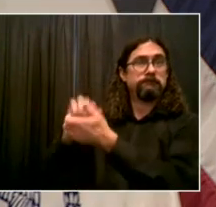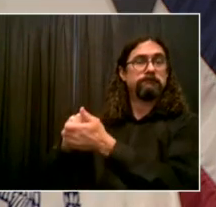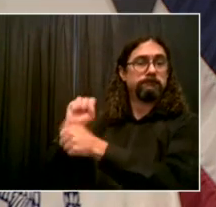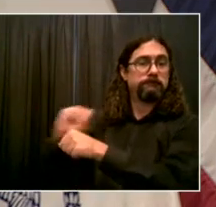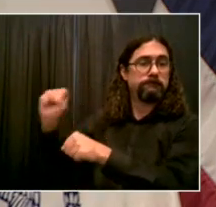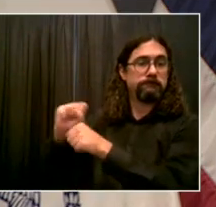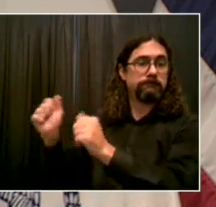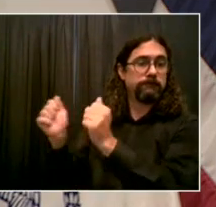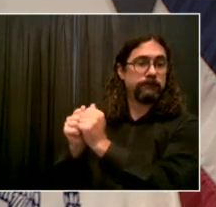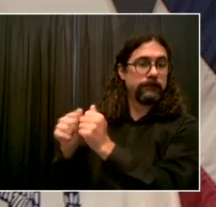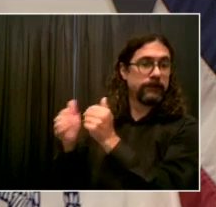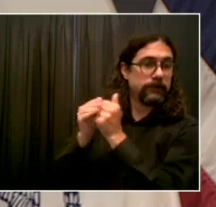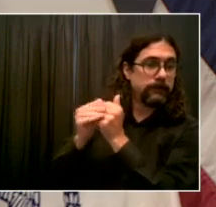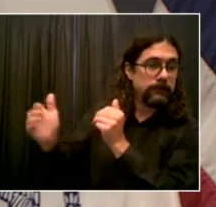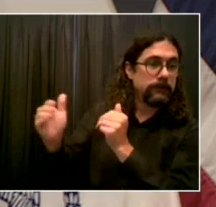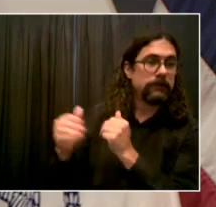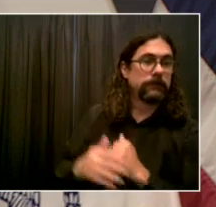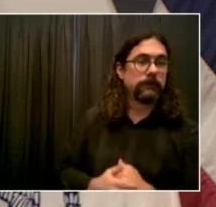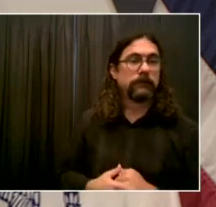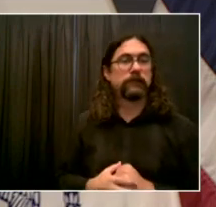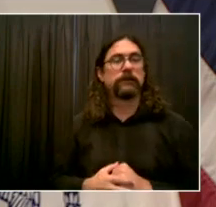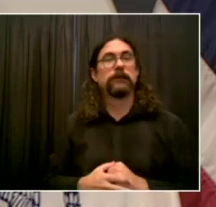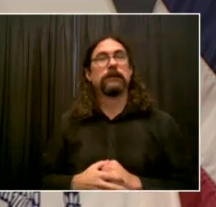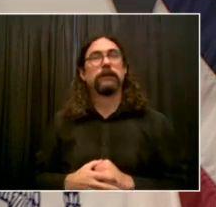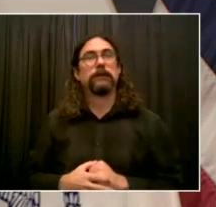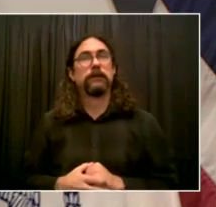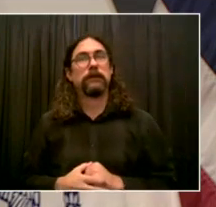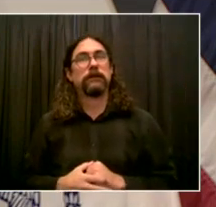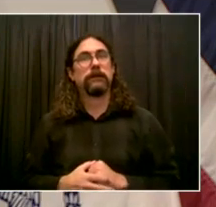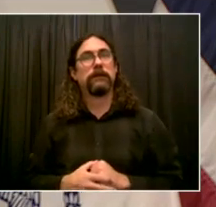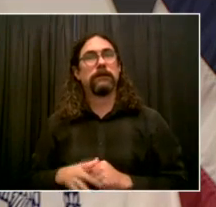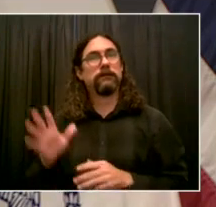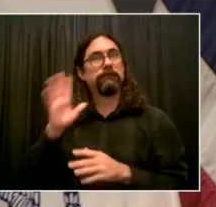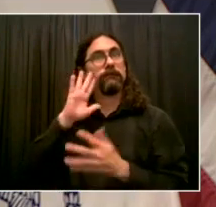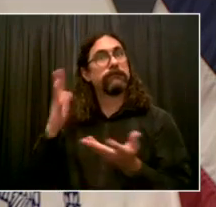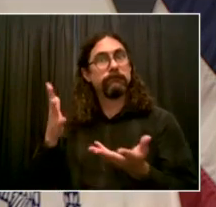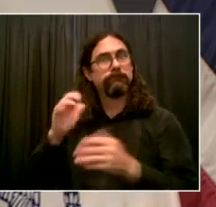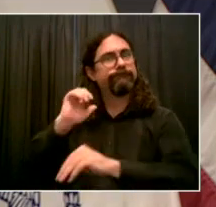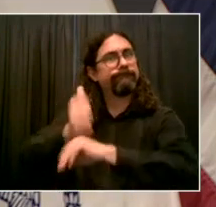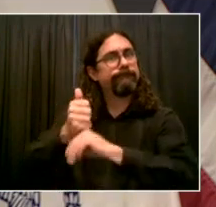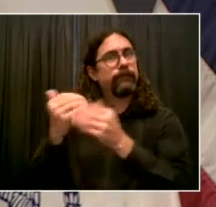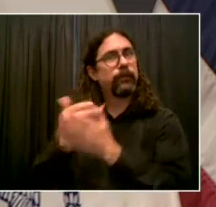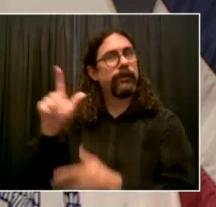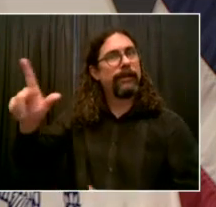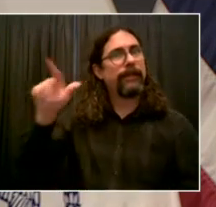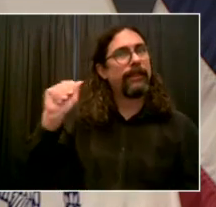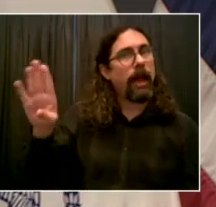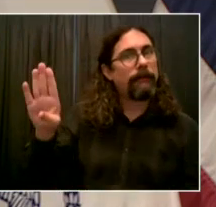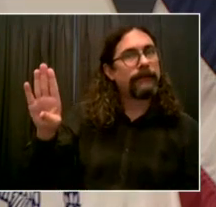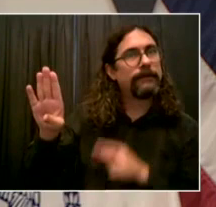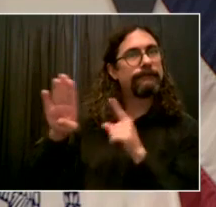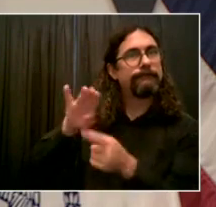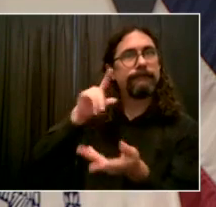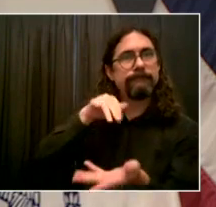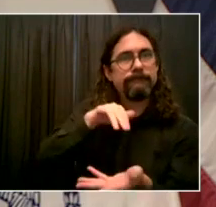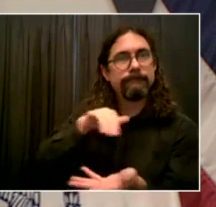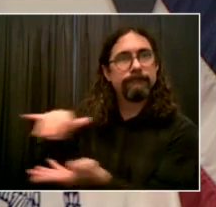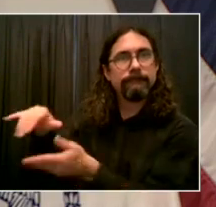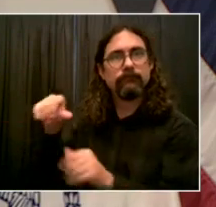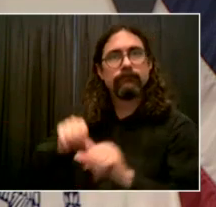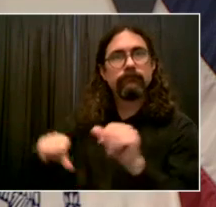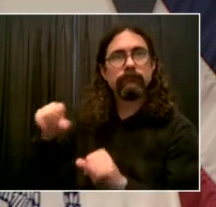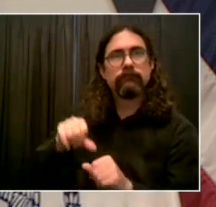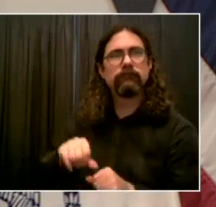from scratch to have the test results we needed to. There's one of many, many things we did in response to COVID. We